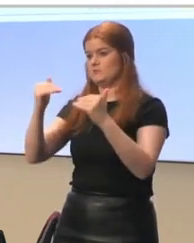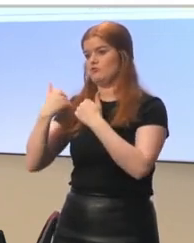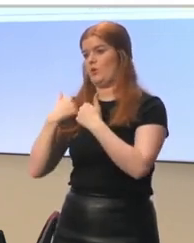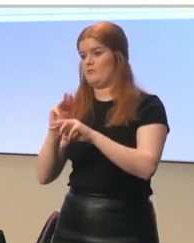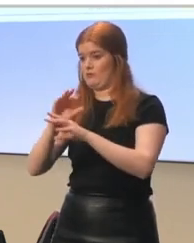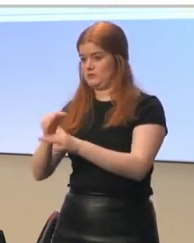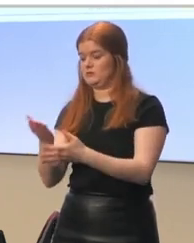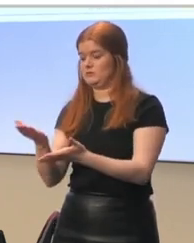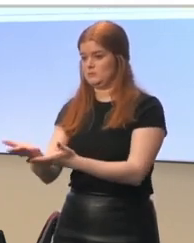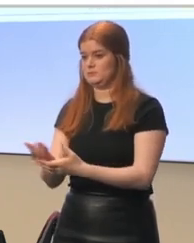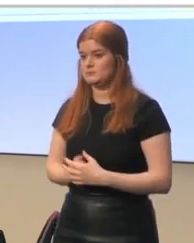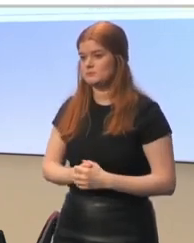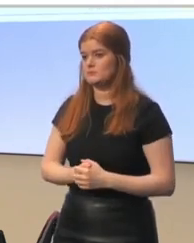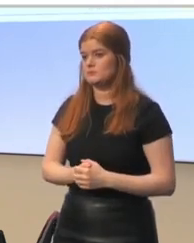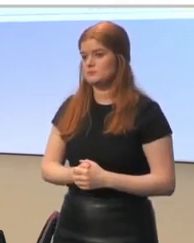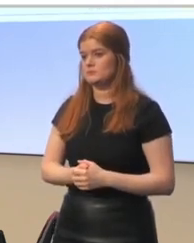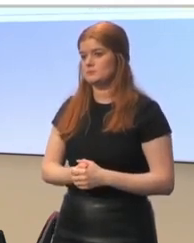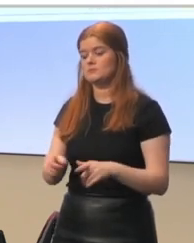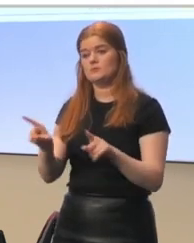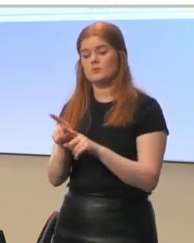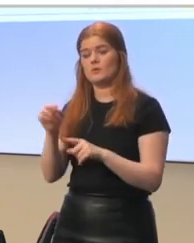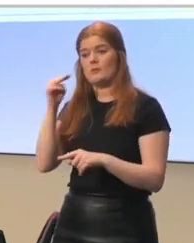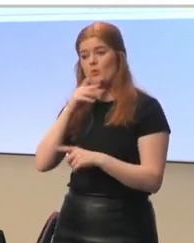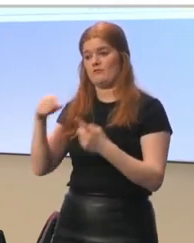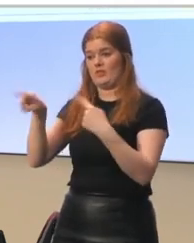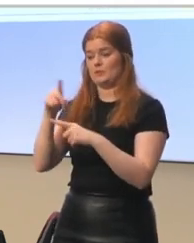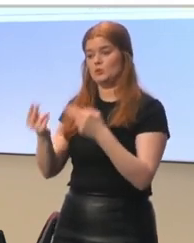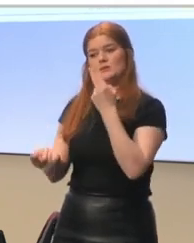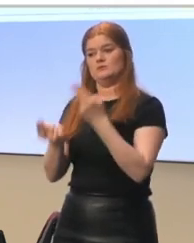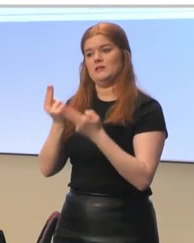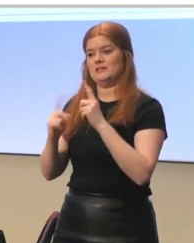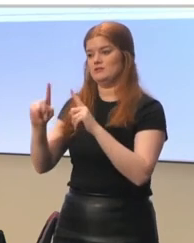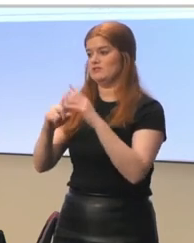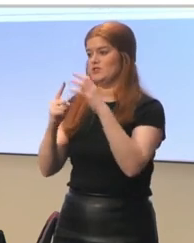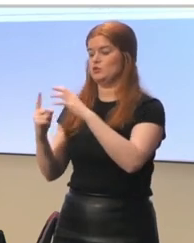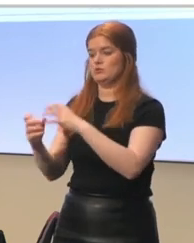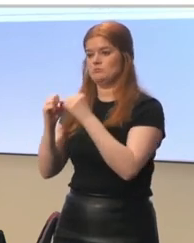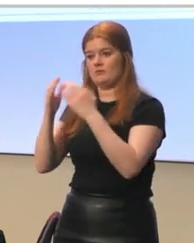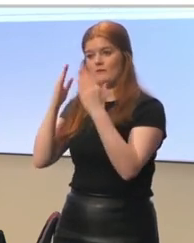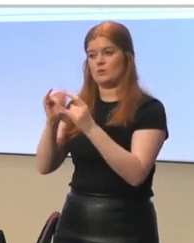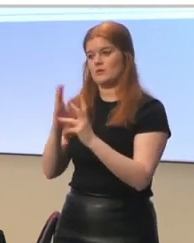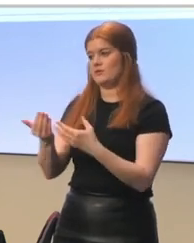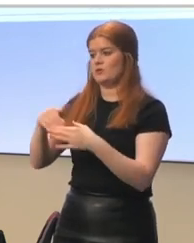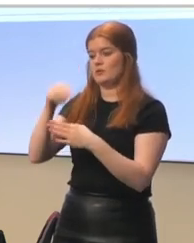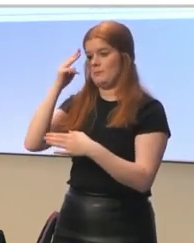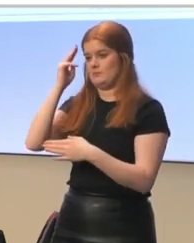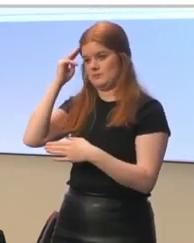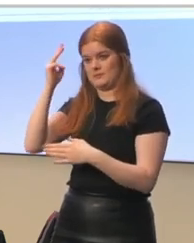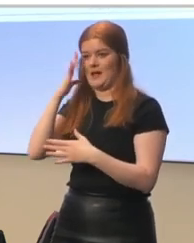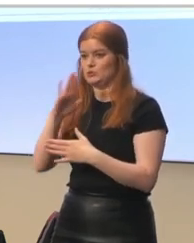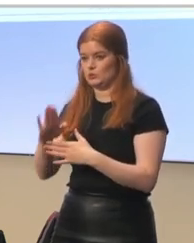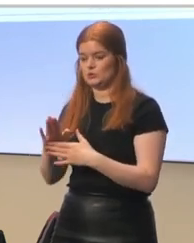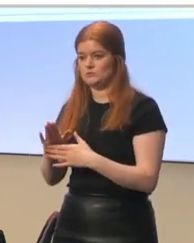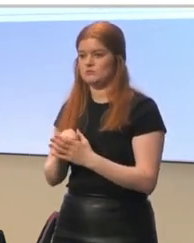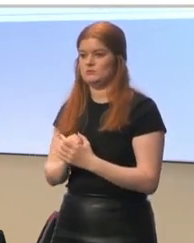parents. It also was important to them to assess institutions with a focus on inclusive mindsets, so about